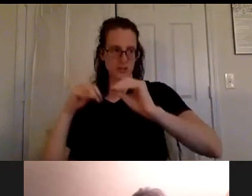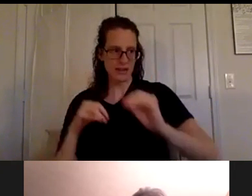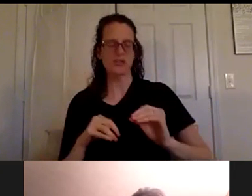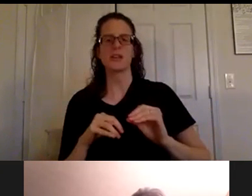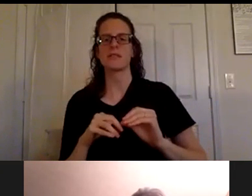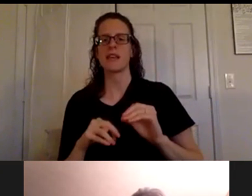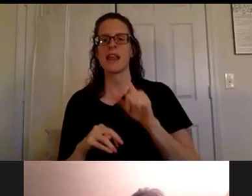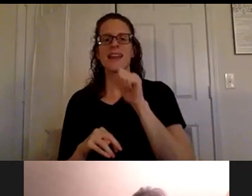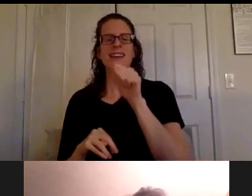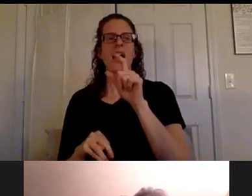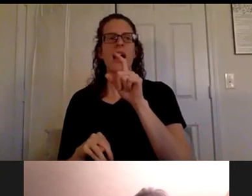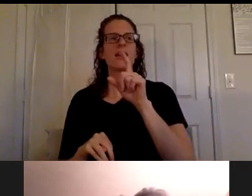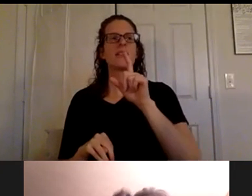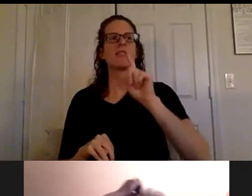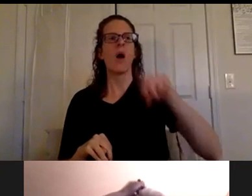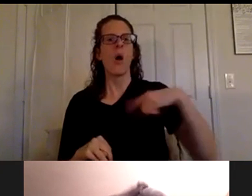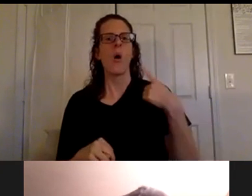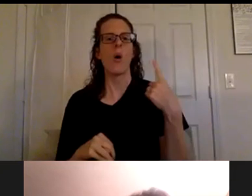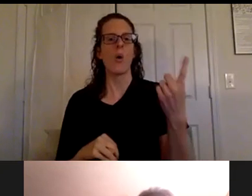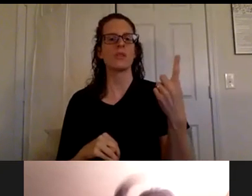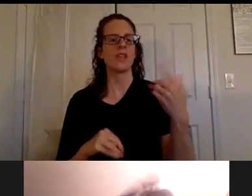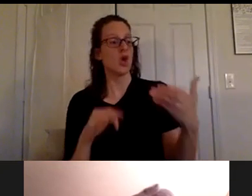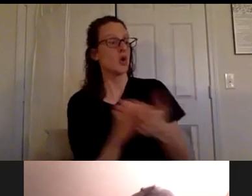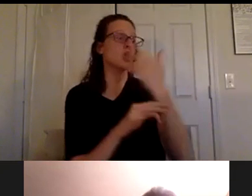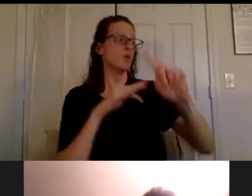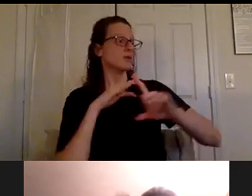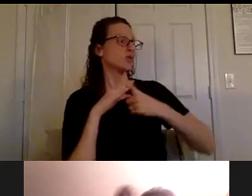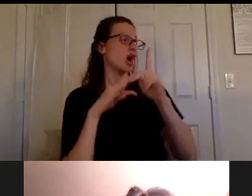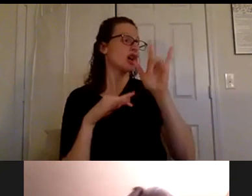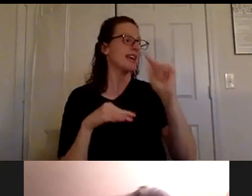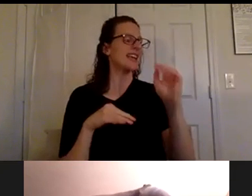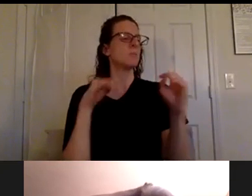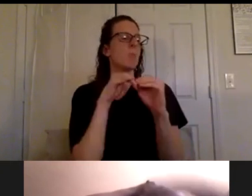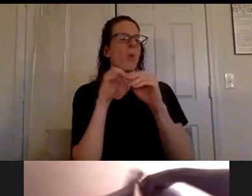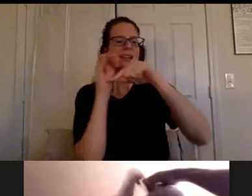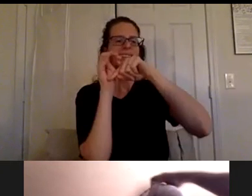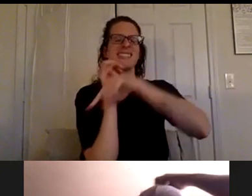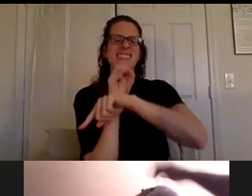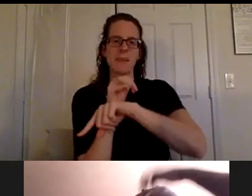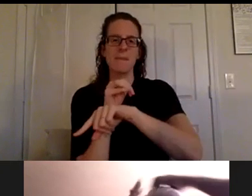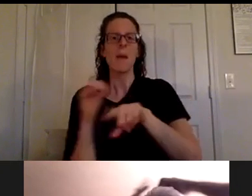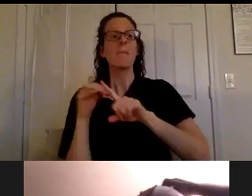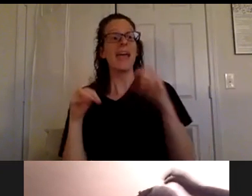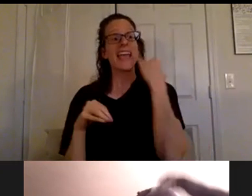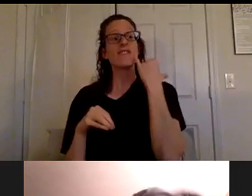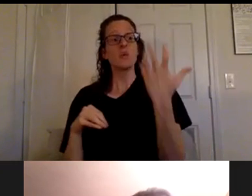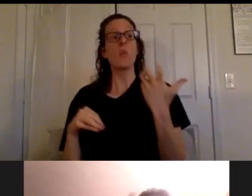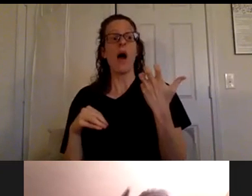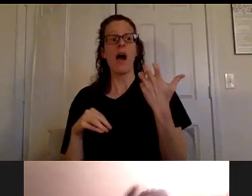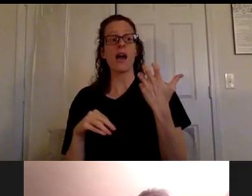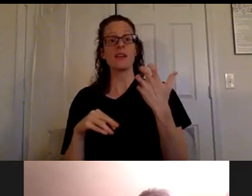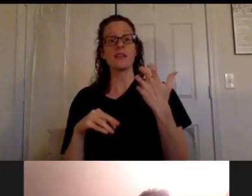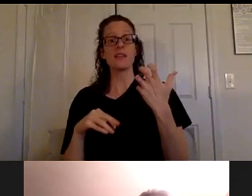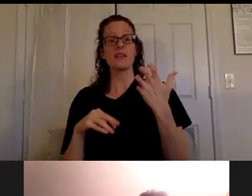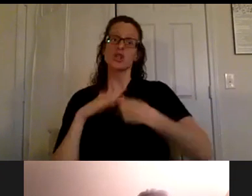not necessarily like new starter kit classes but we can do those we can set those up